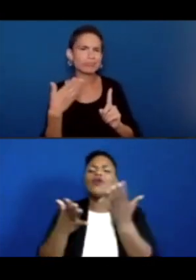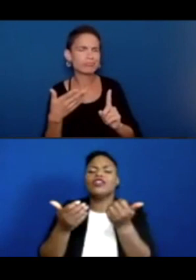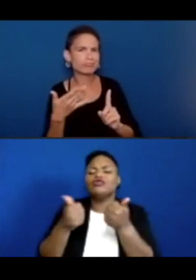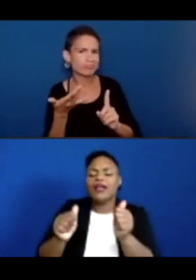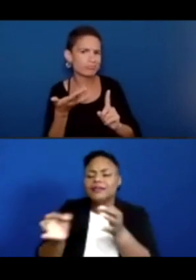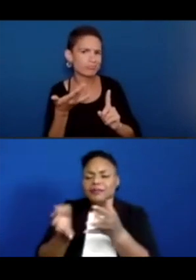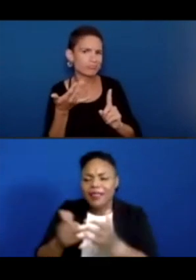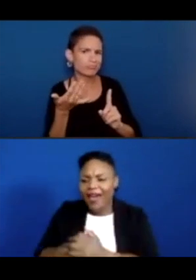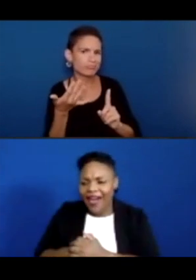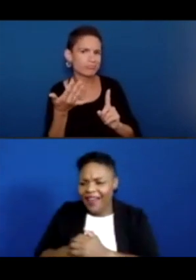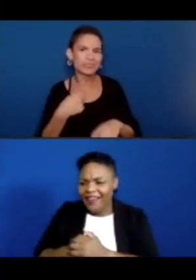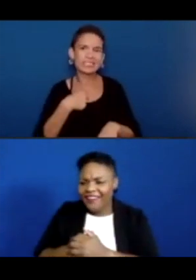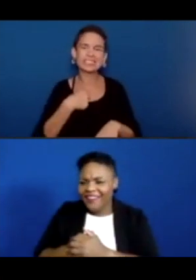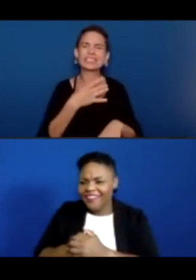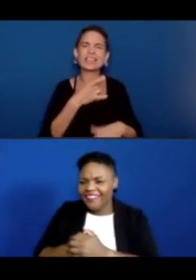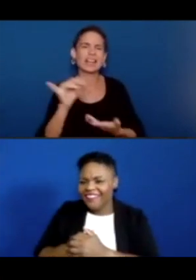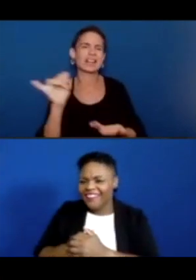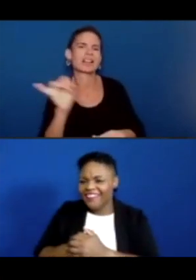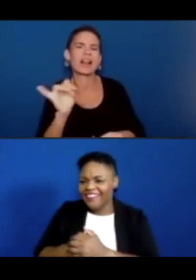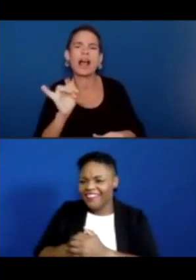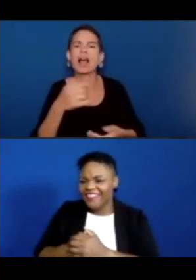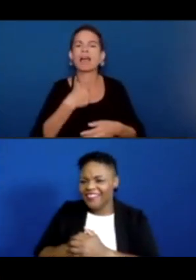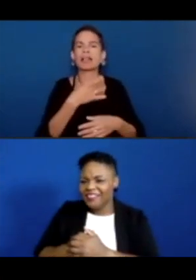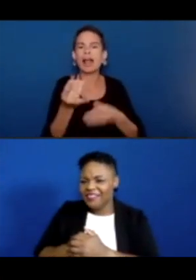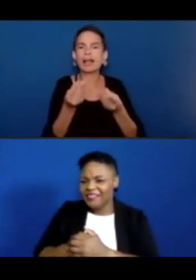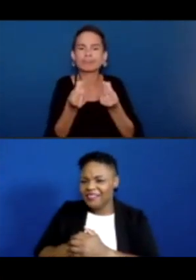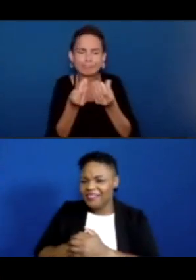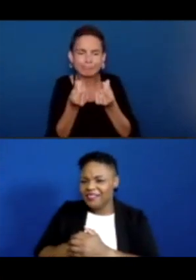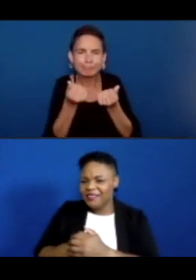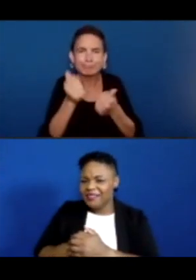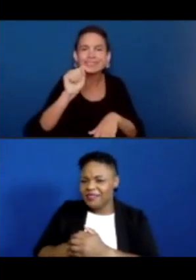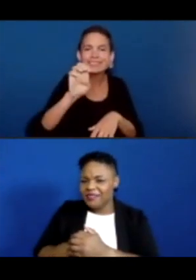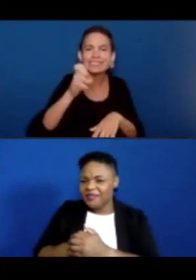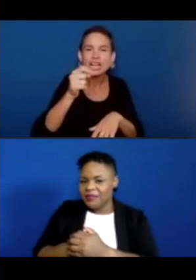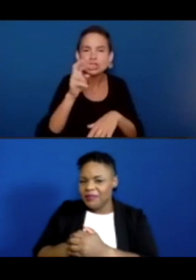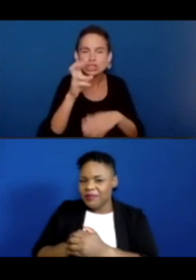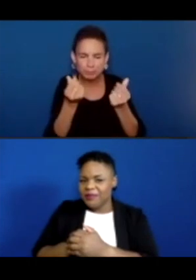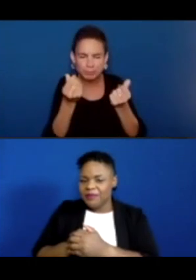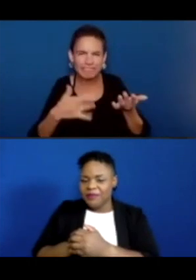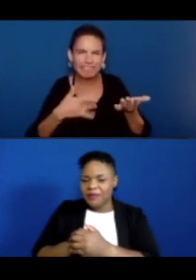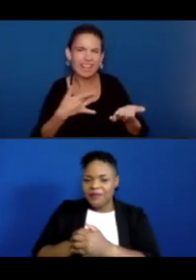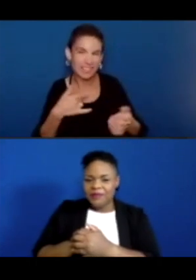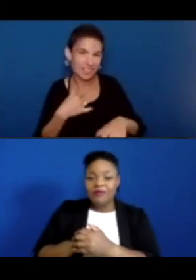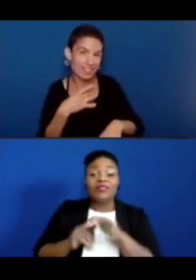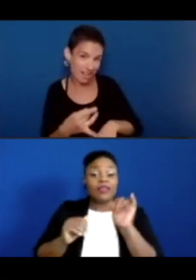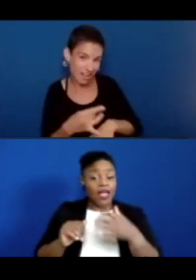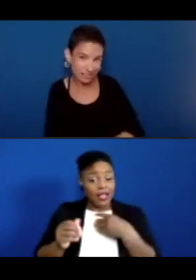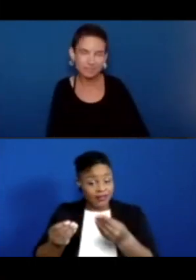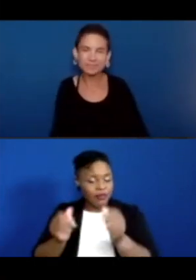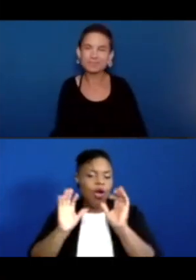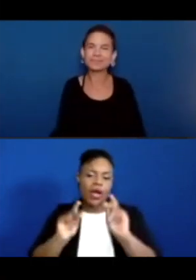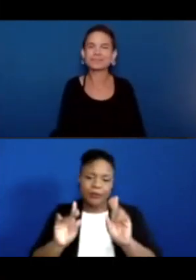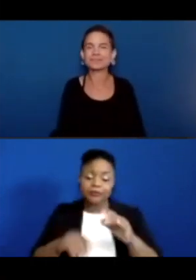It's really like, I like the texture of it. Okay, so in order to say that something is